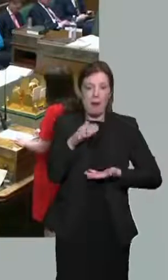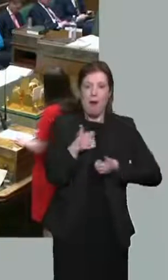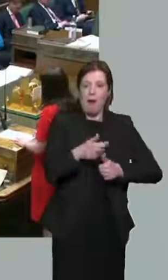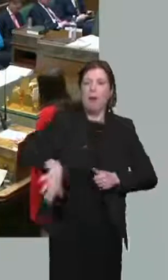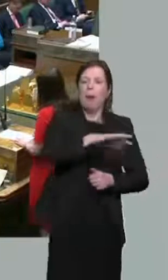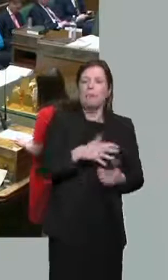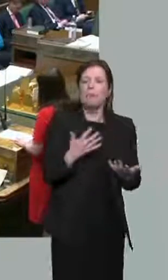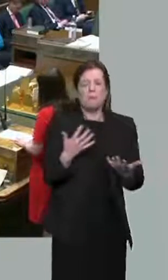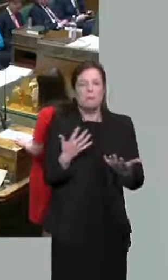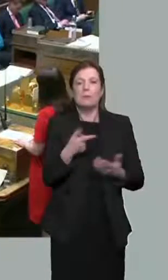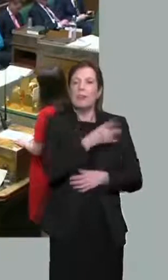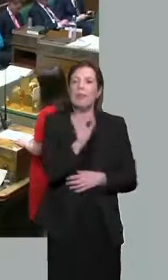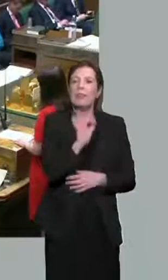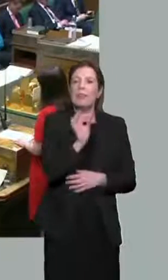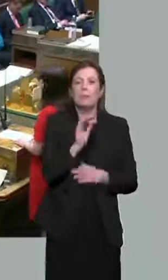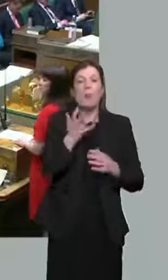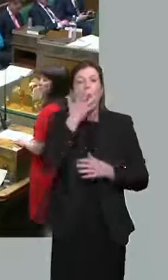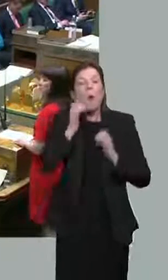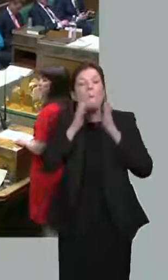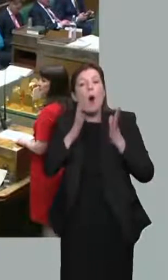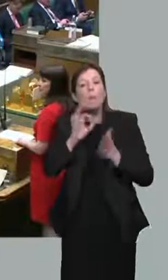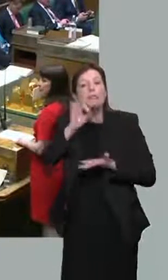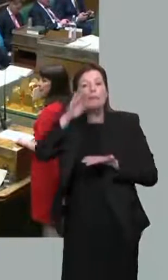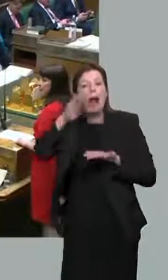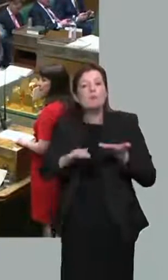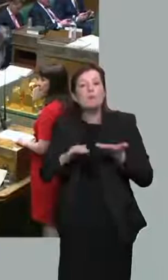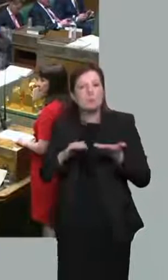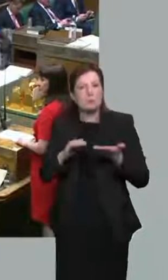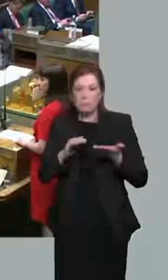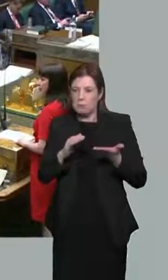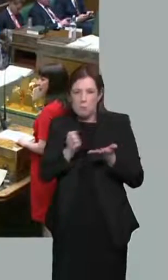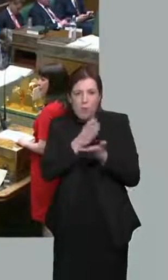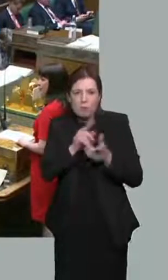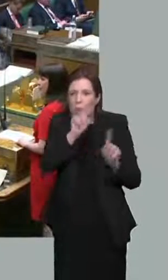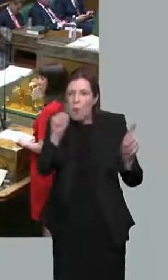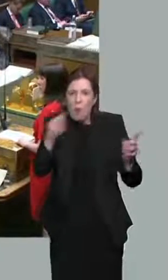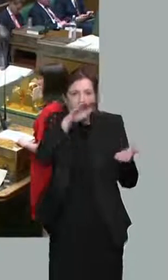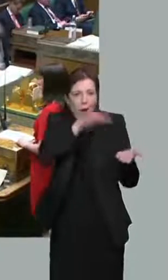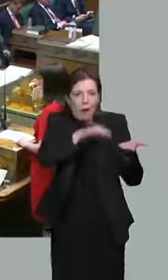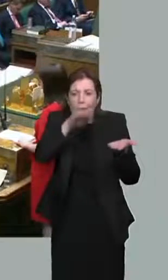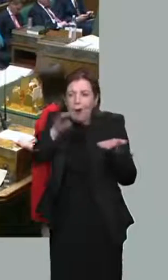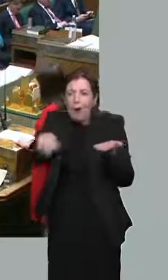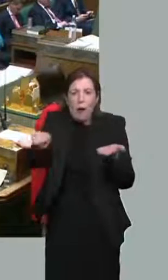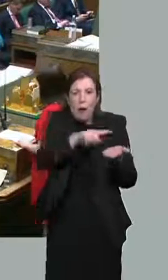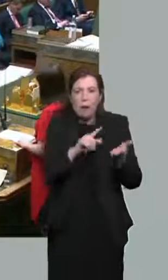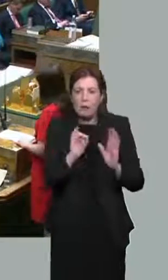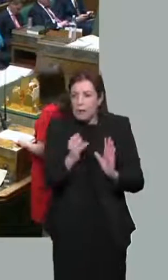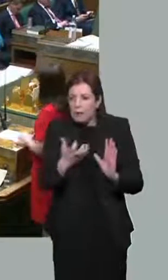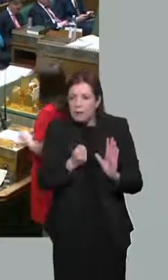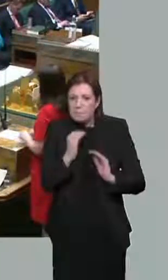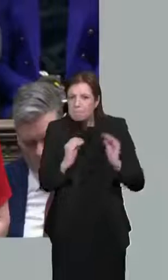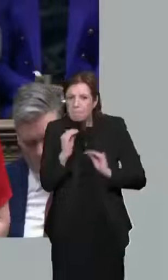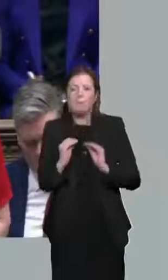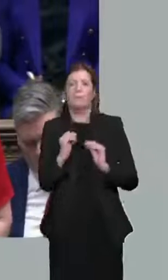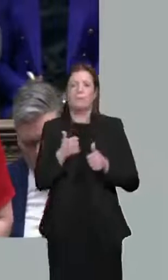And a targeted warm homes discount that would see families and pensioners on the lowest and modest incomes